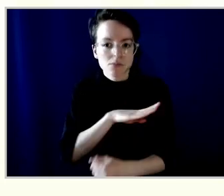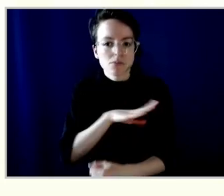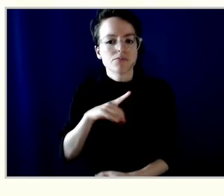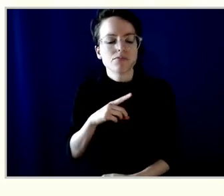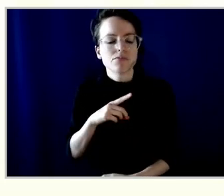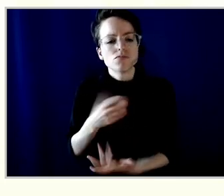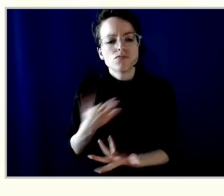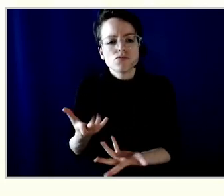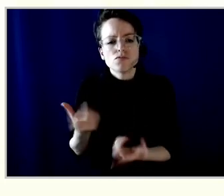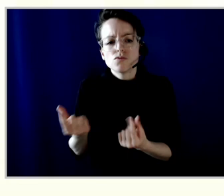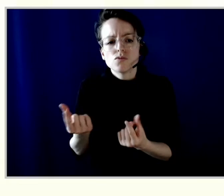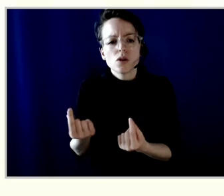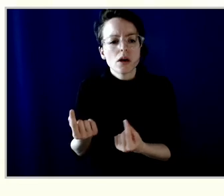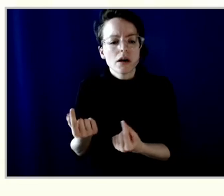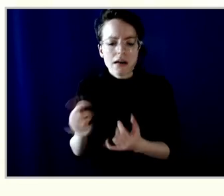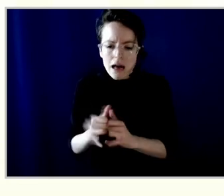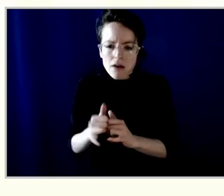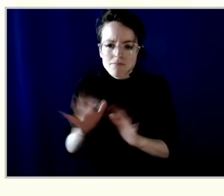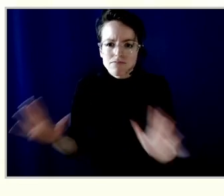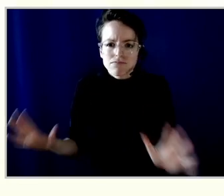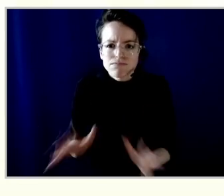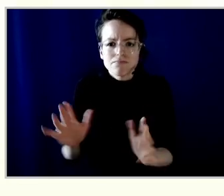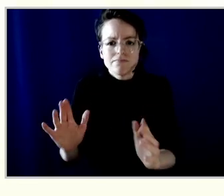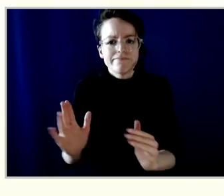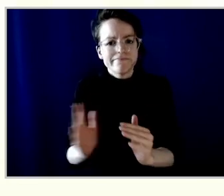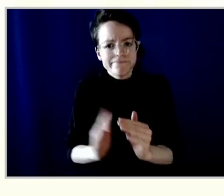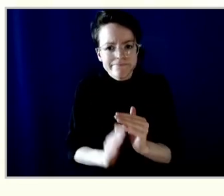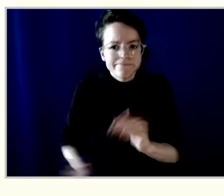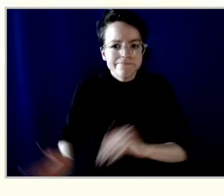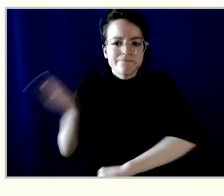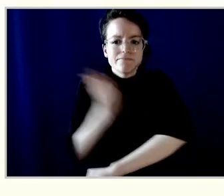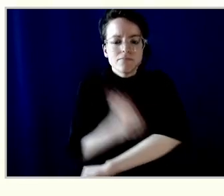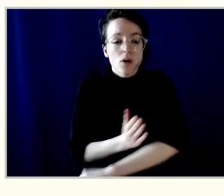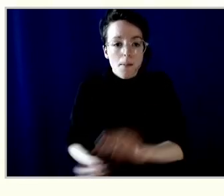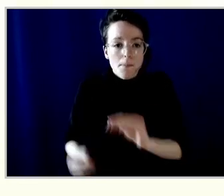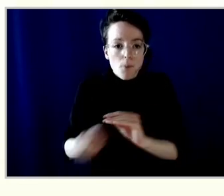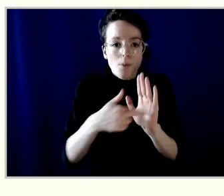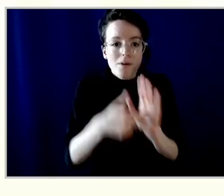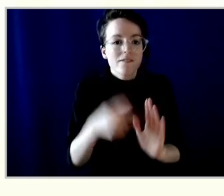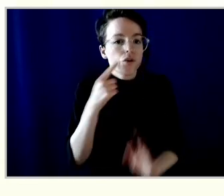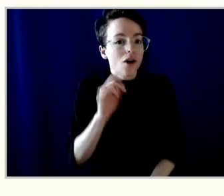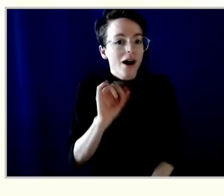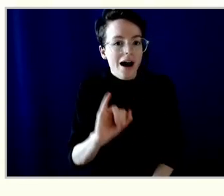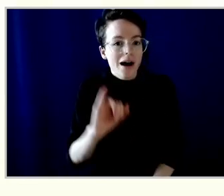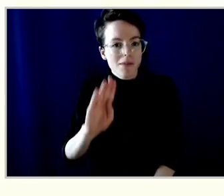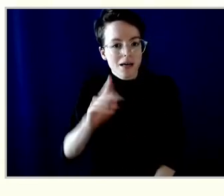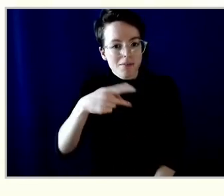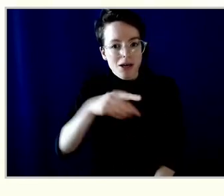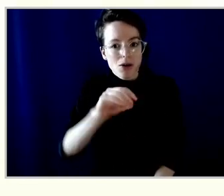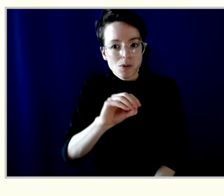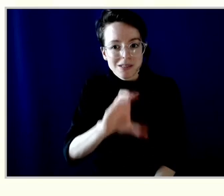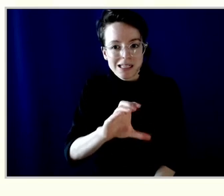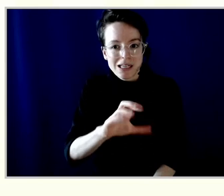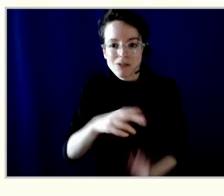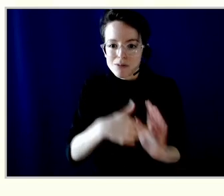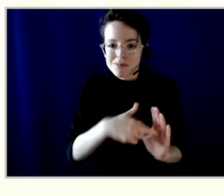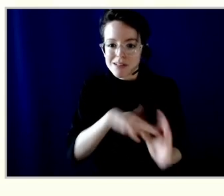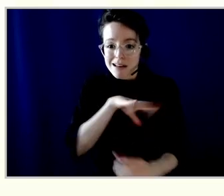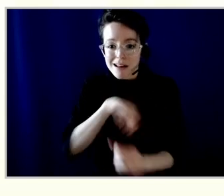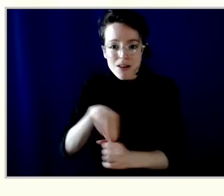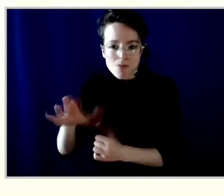IB POC persons at both senior leadership and board levels? It's probably an answer for each of you.